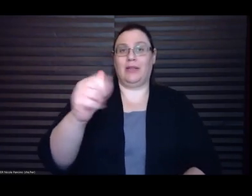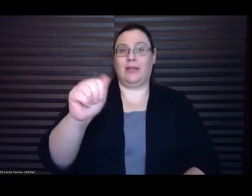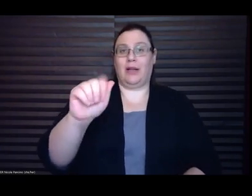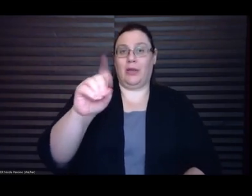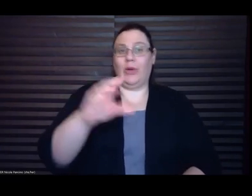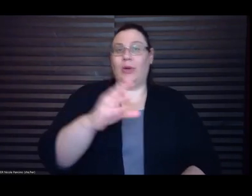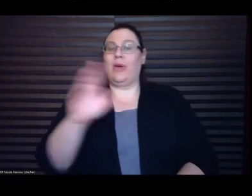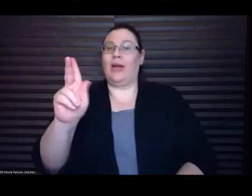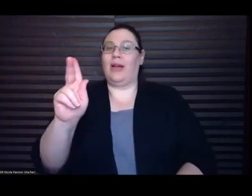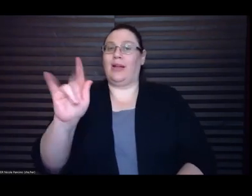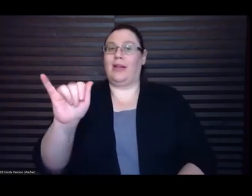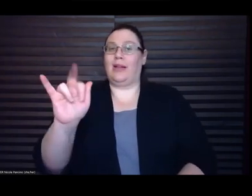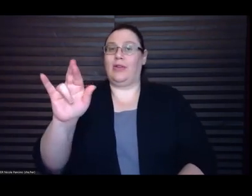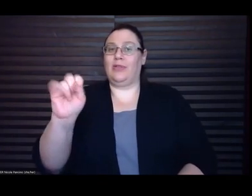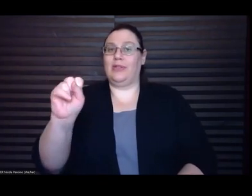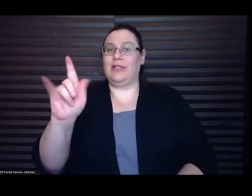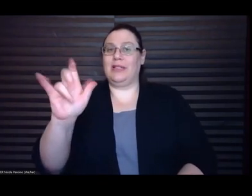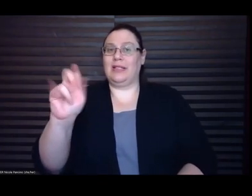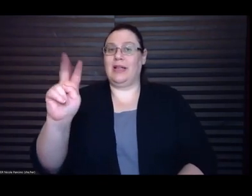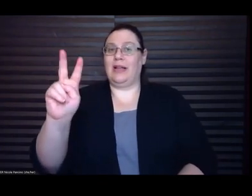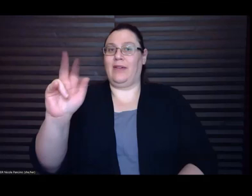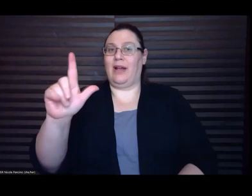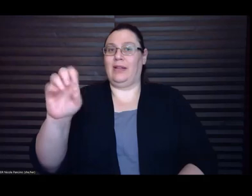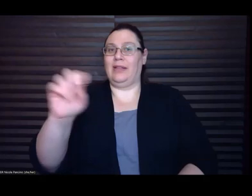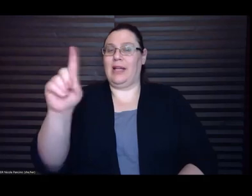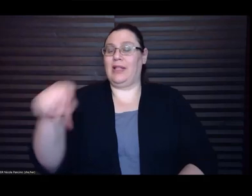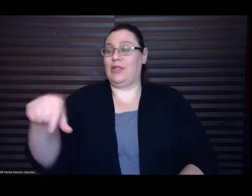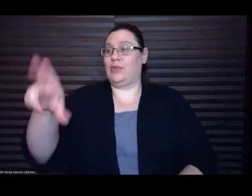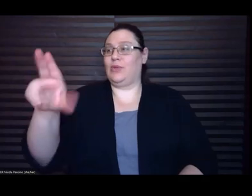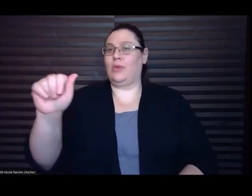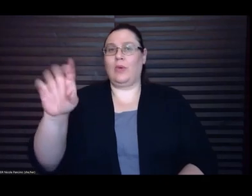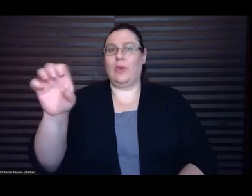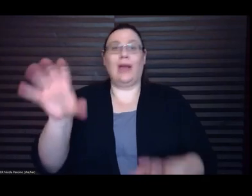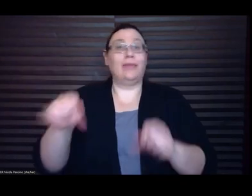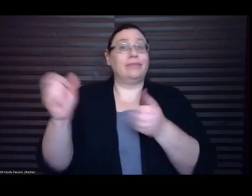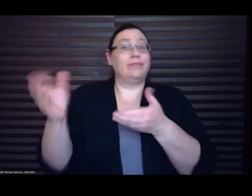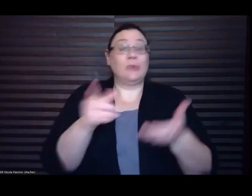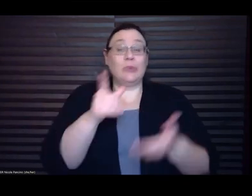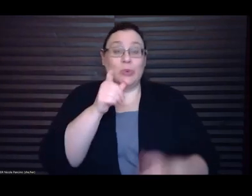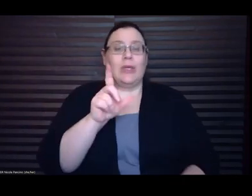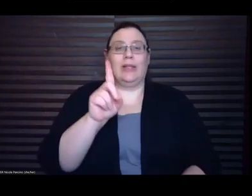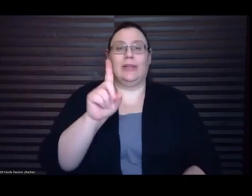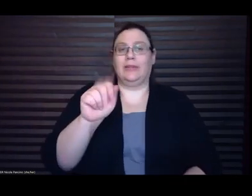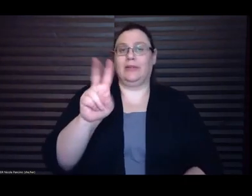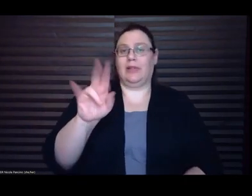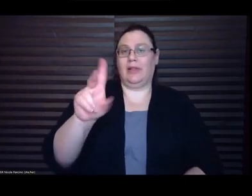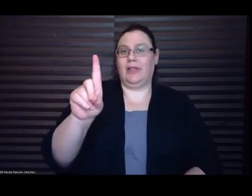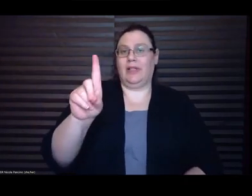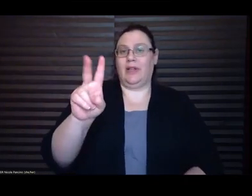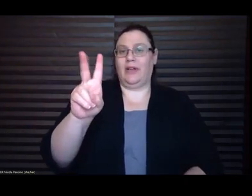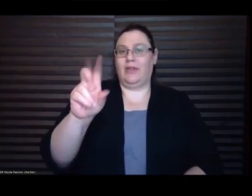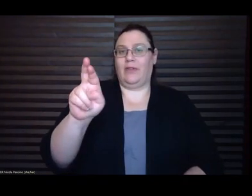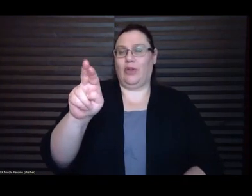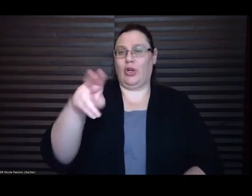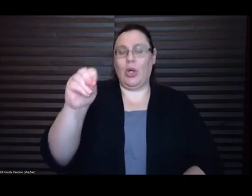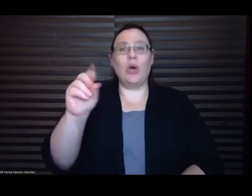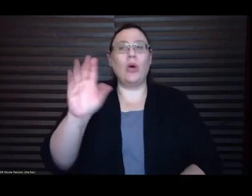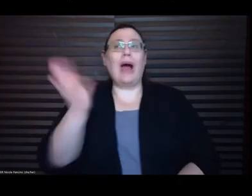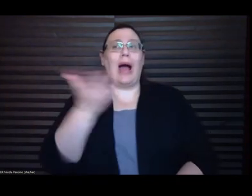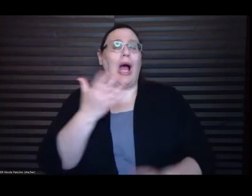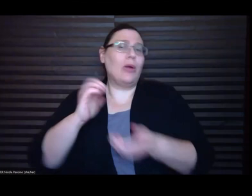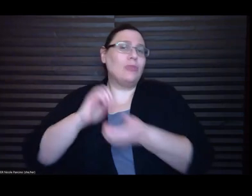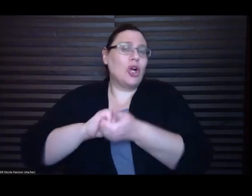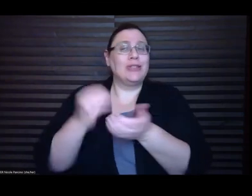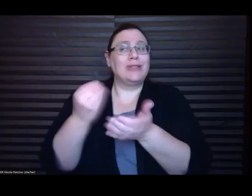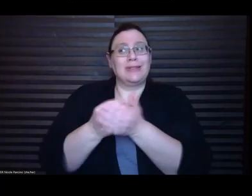AWP's literary partners and sponsors allow us to present these extraordinary literary events and help us keep our conference affordable and accessible. So thank